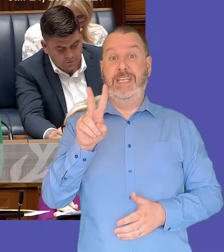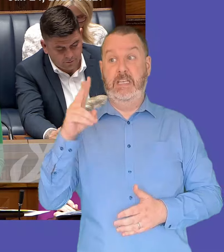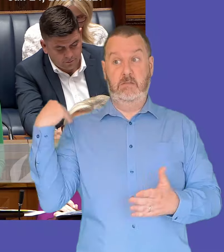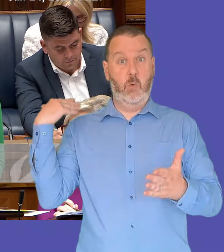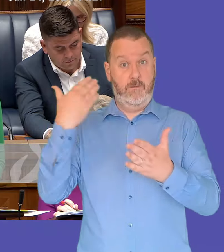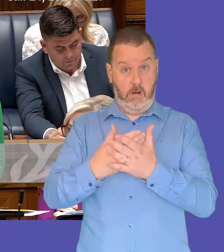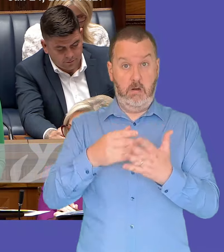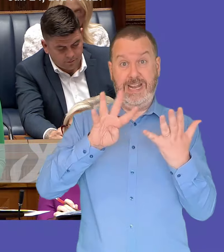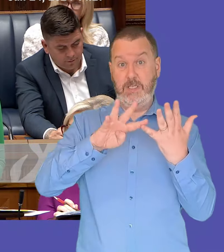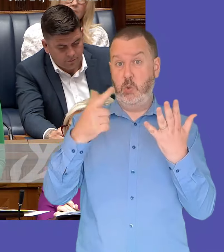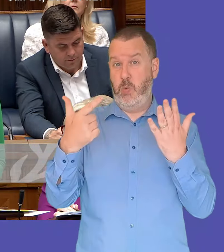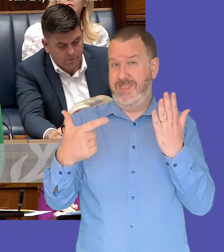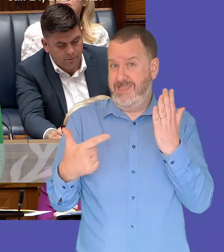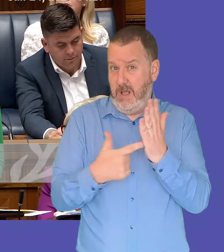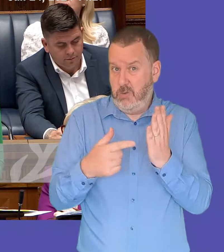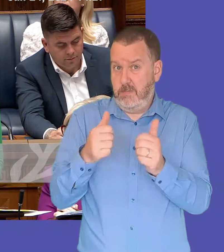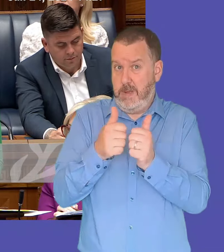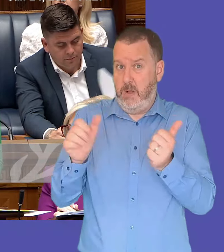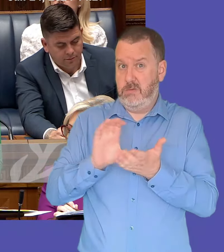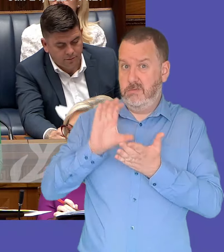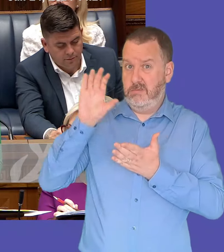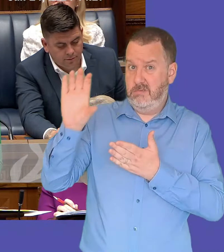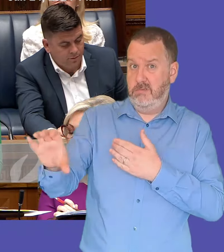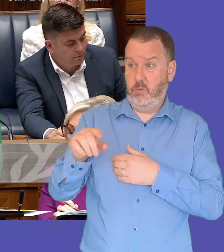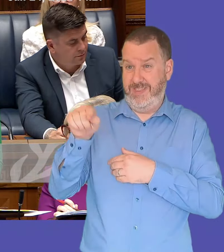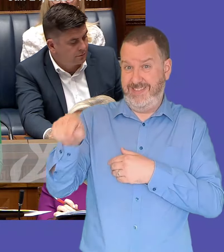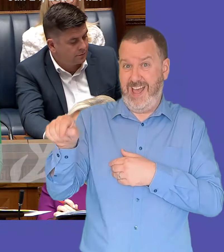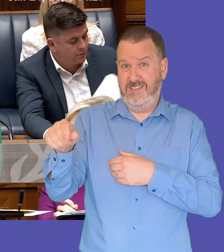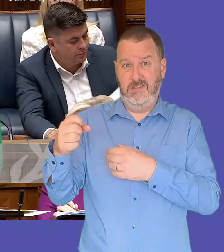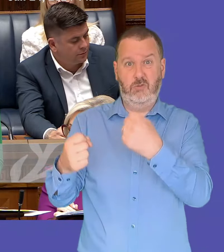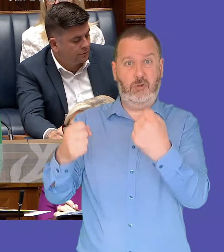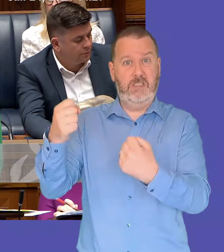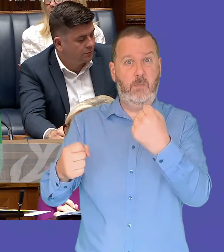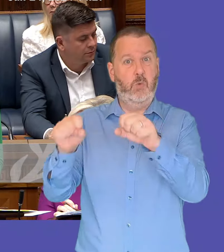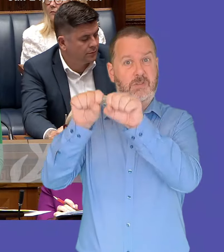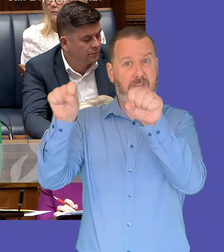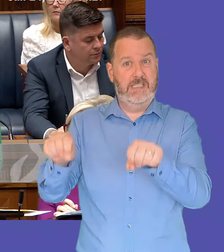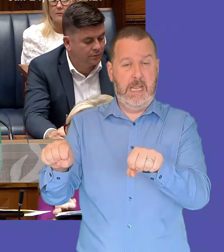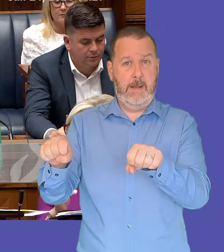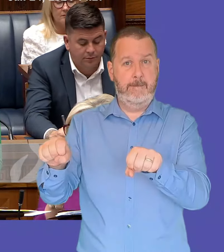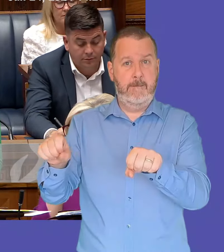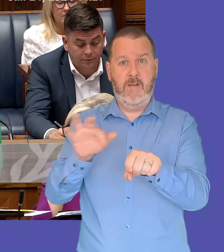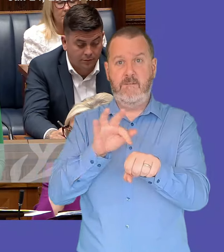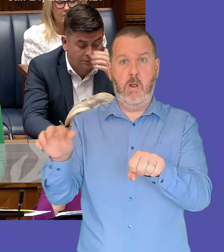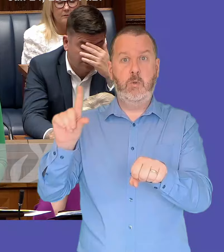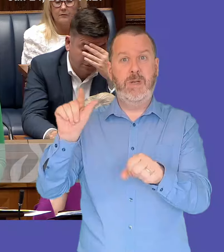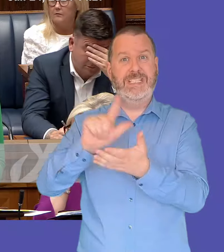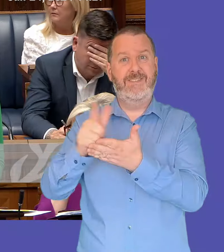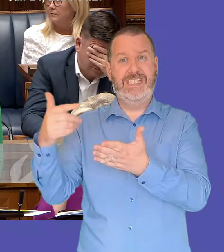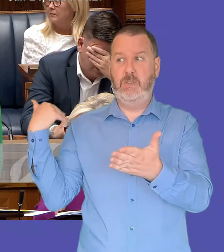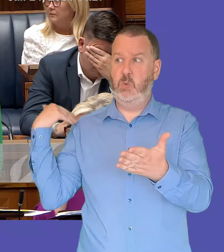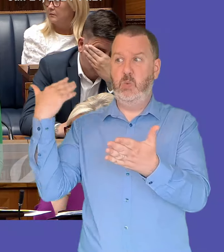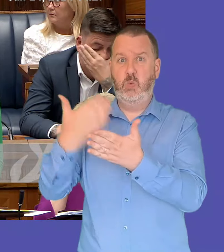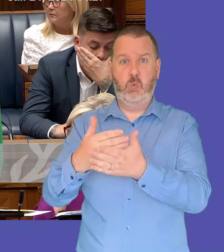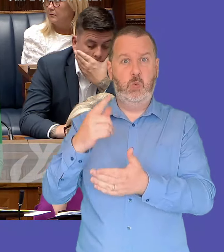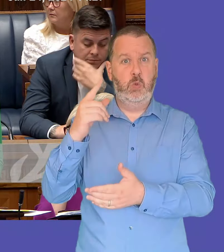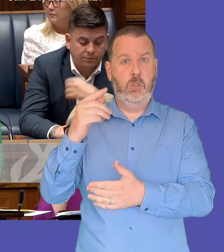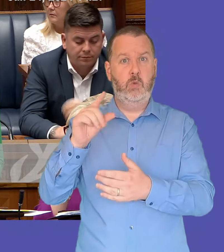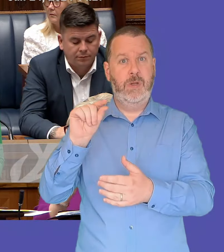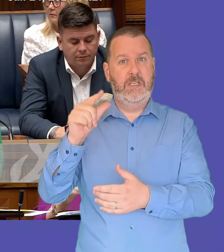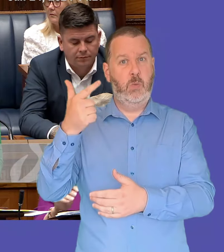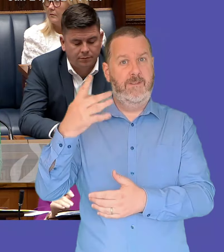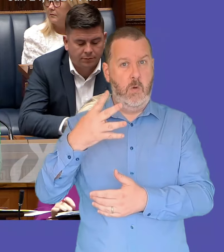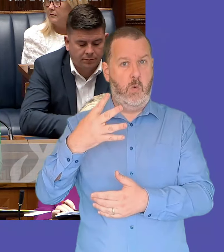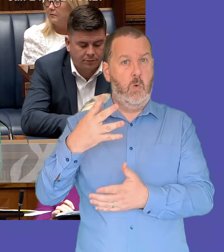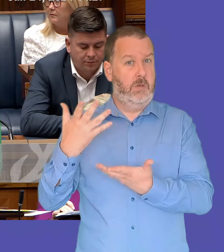92.6 000 to the fountain primary and nursery school transport scheme from 2017 to march 24 and i am aware